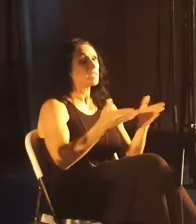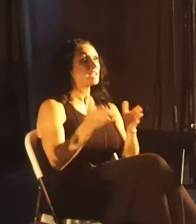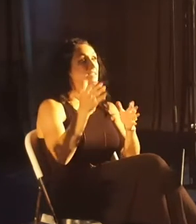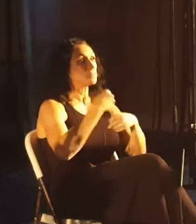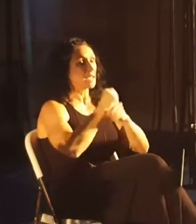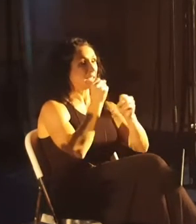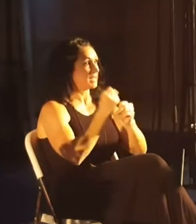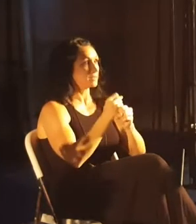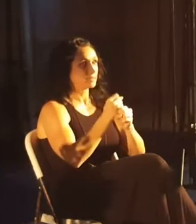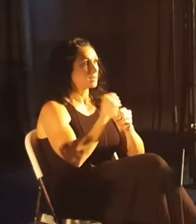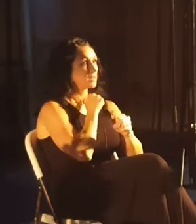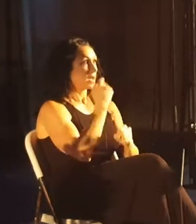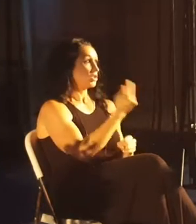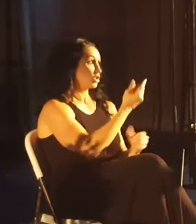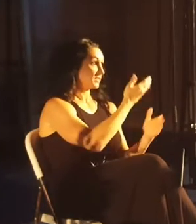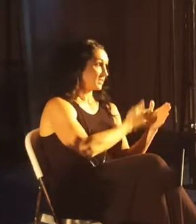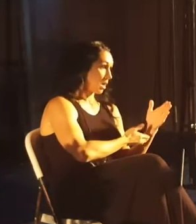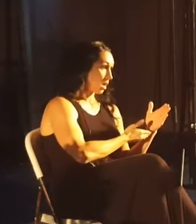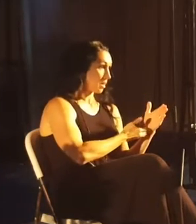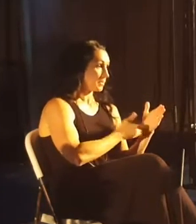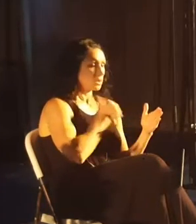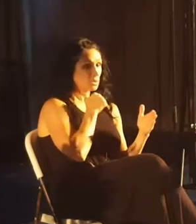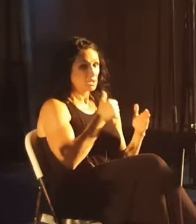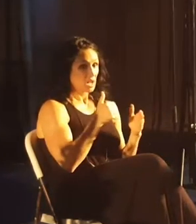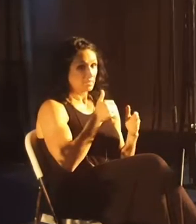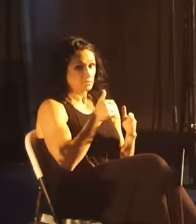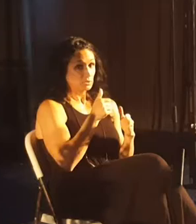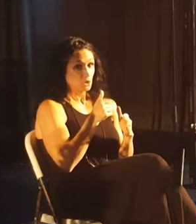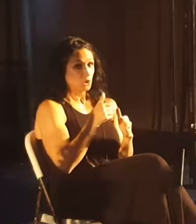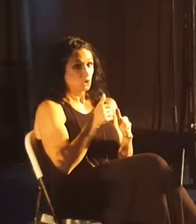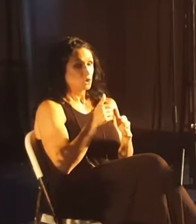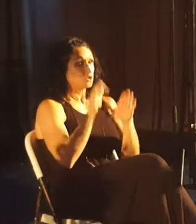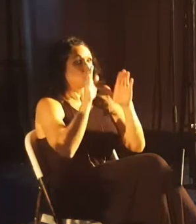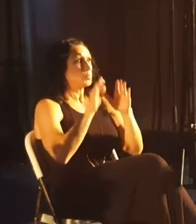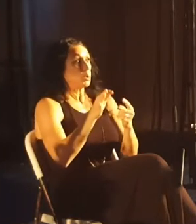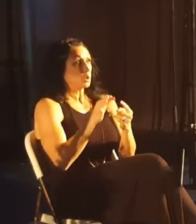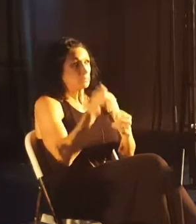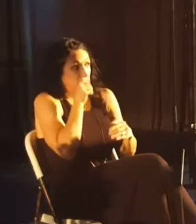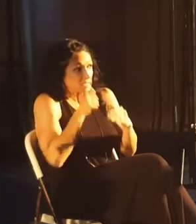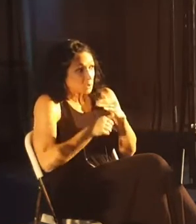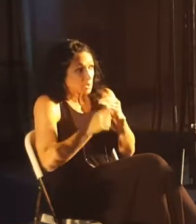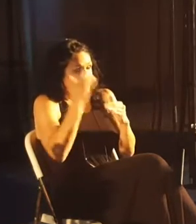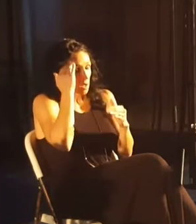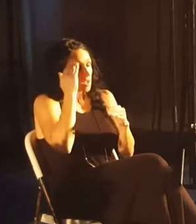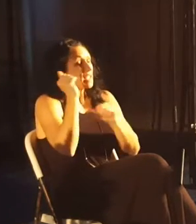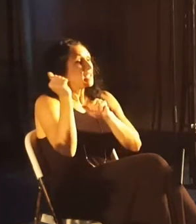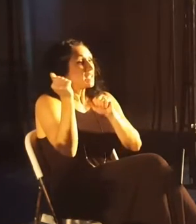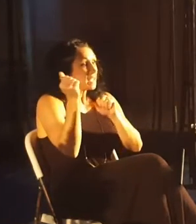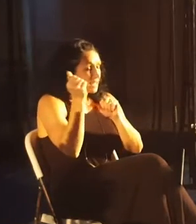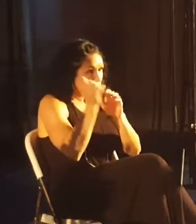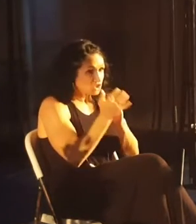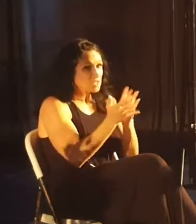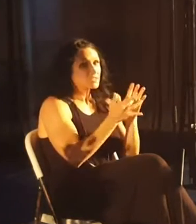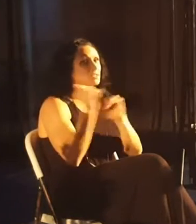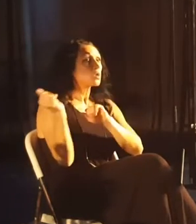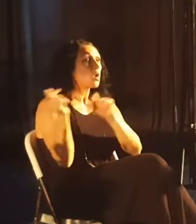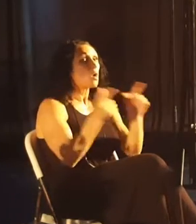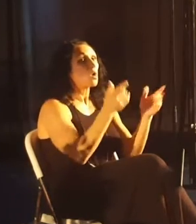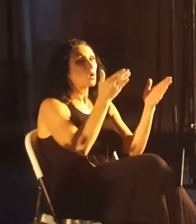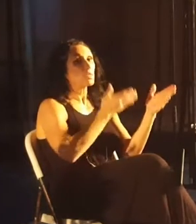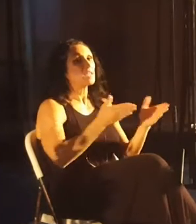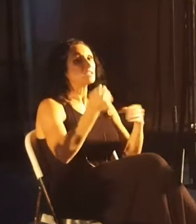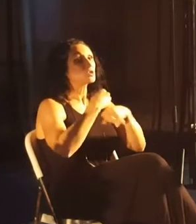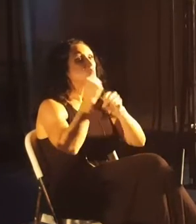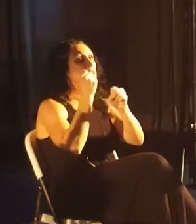created. Not just some things, not the super secret knowledge things, but Paul is saying, in Jesus, all things were